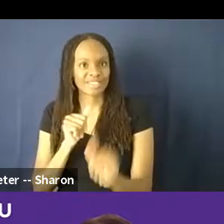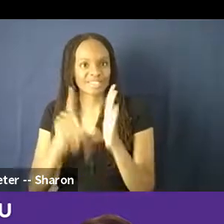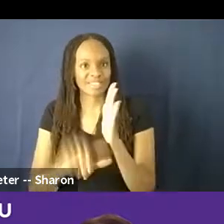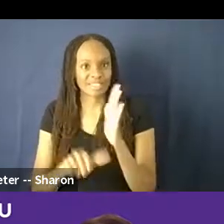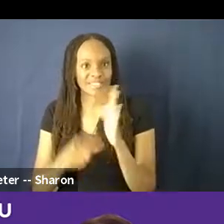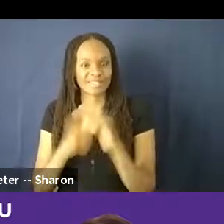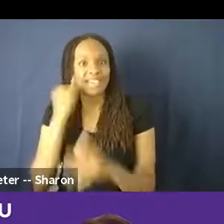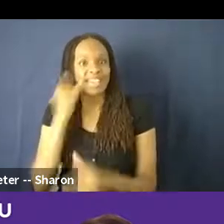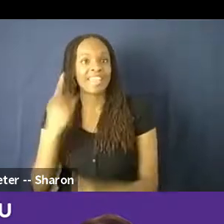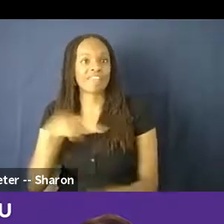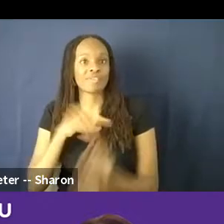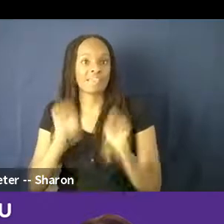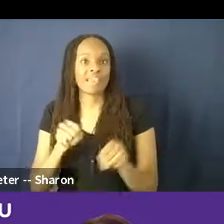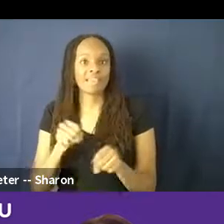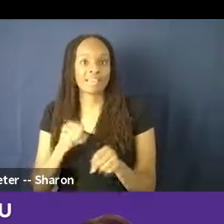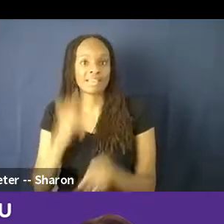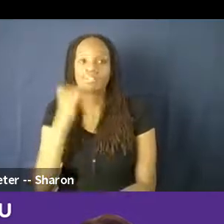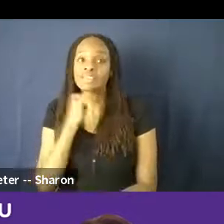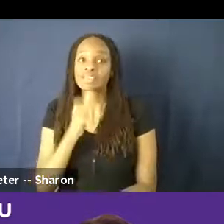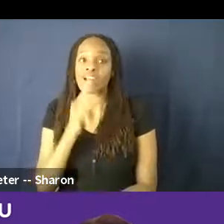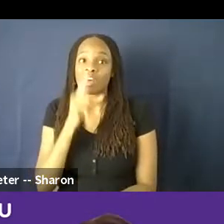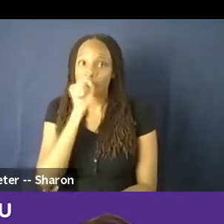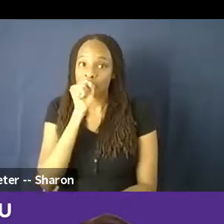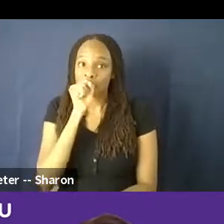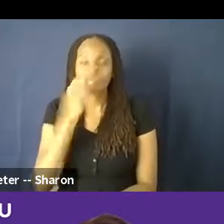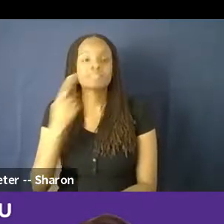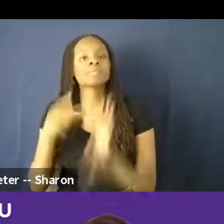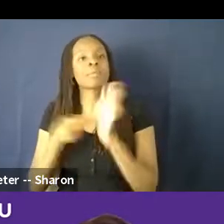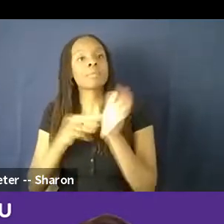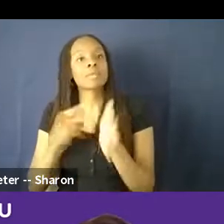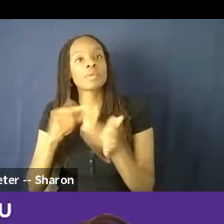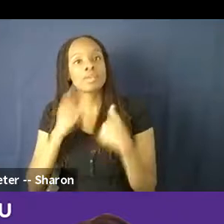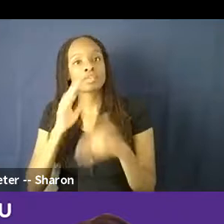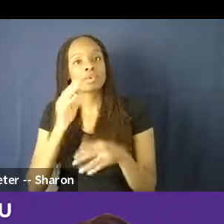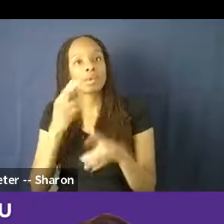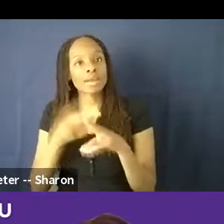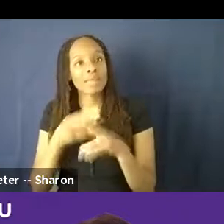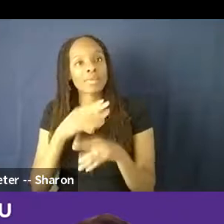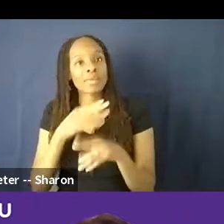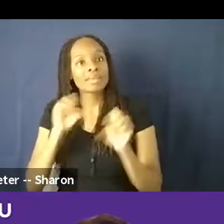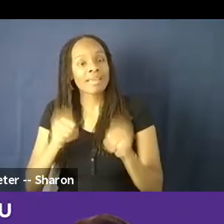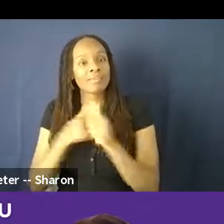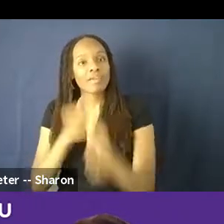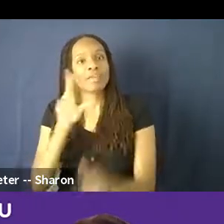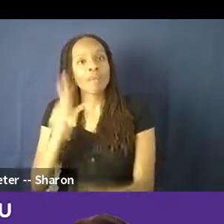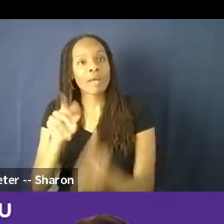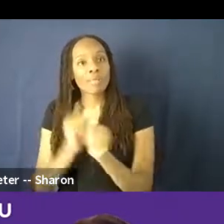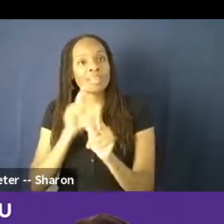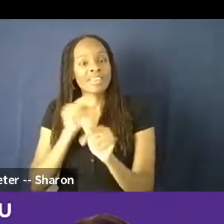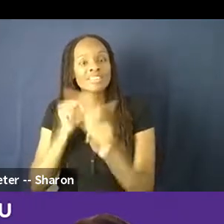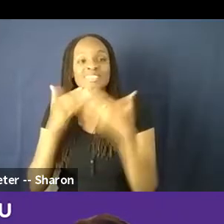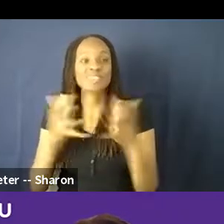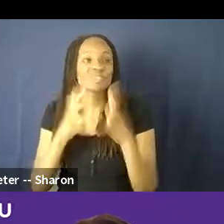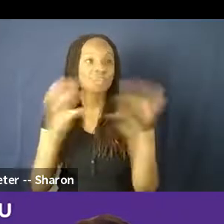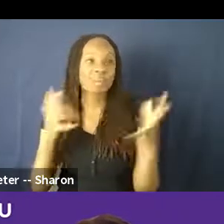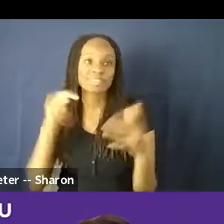as long as it wasn't anonymous, we have your name and we should be able to follow up directly with some answers. So thank you so much. This has been